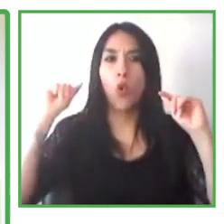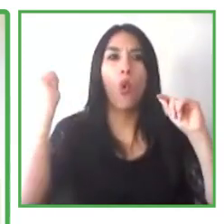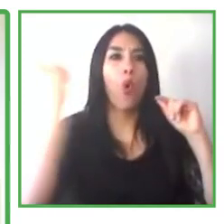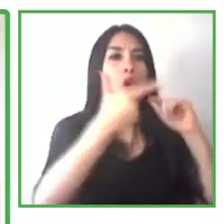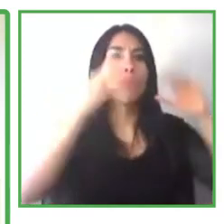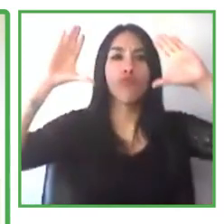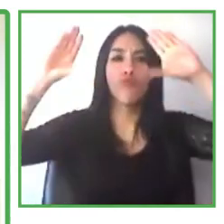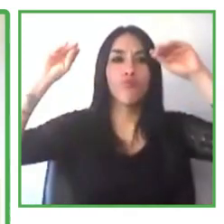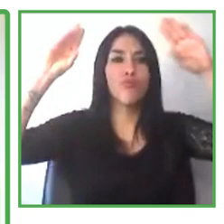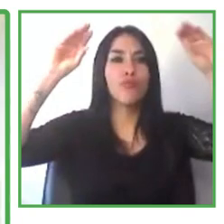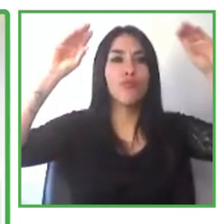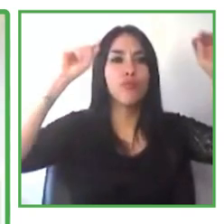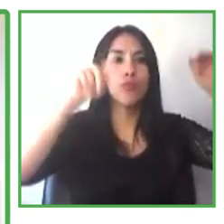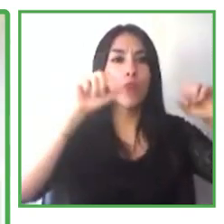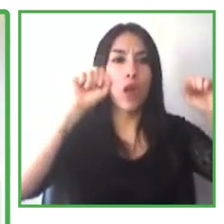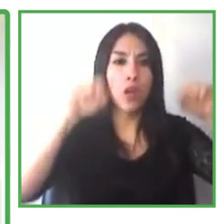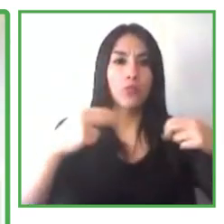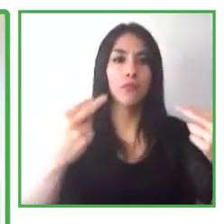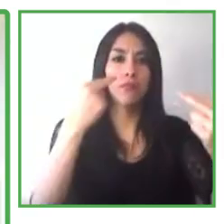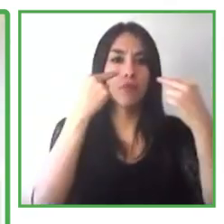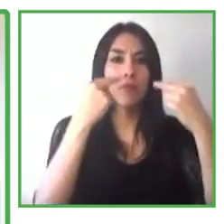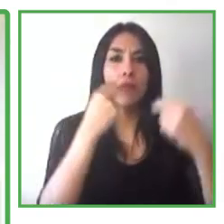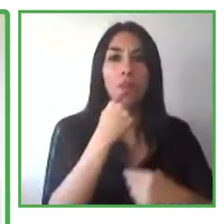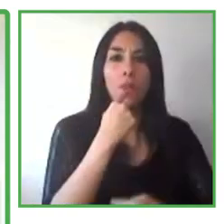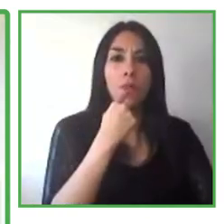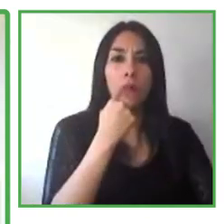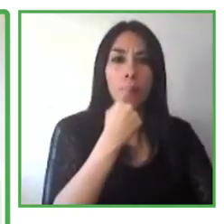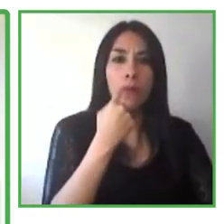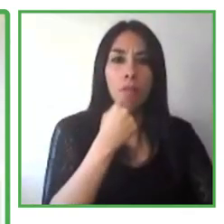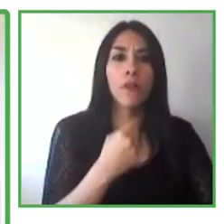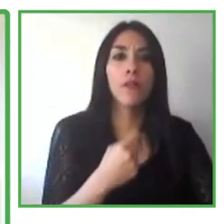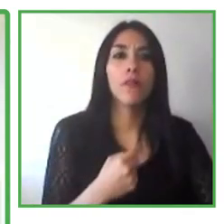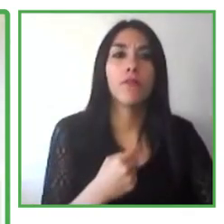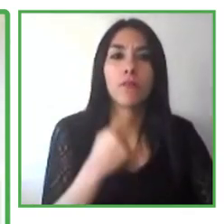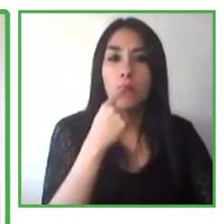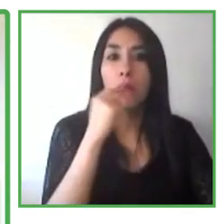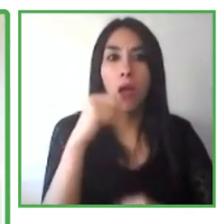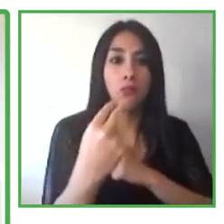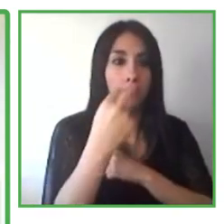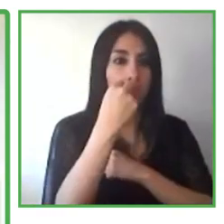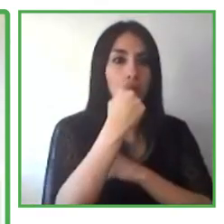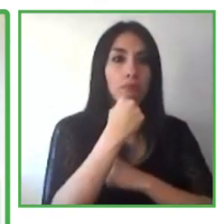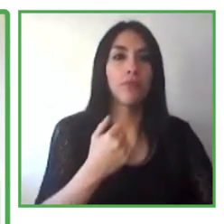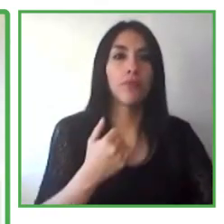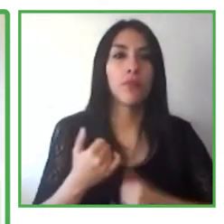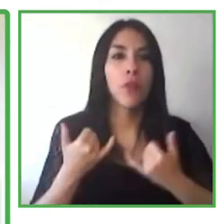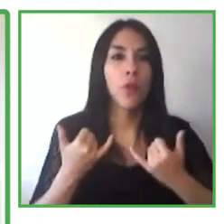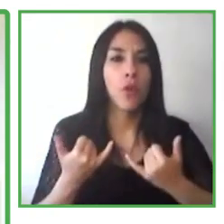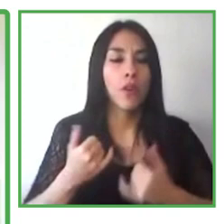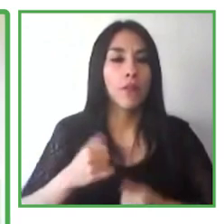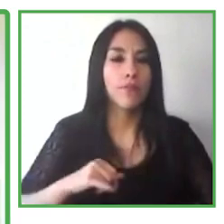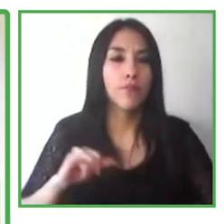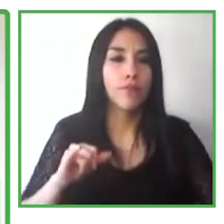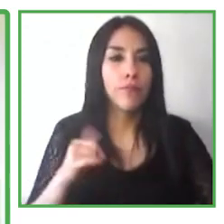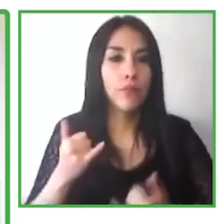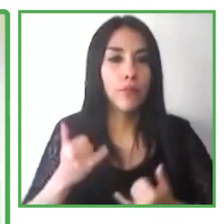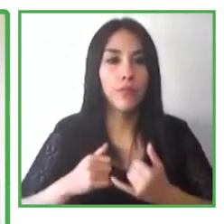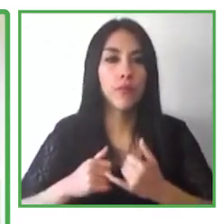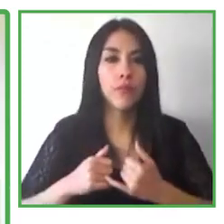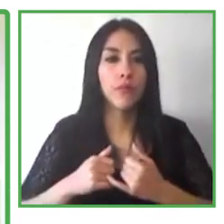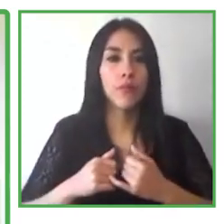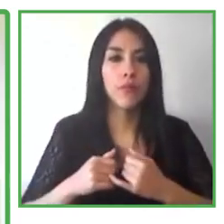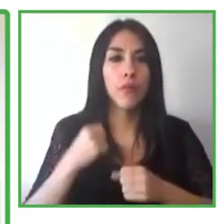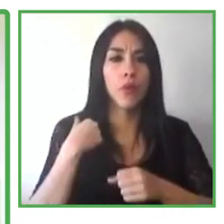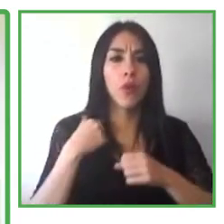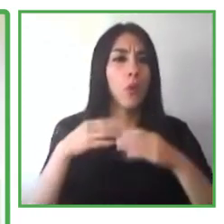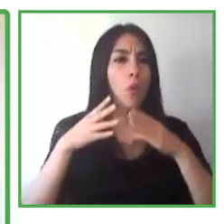years ago was the blur feature that we now use in teams. Many people are using blur all across